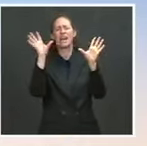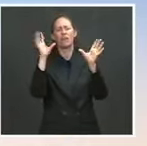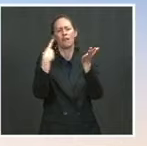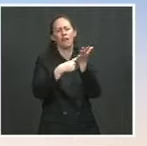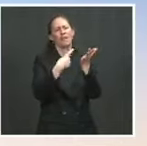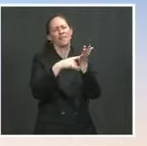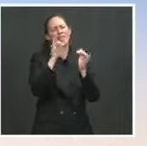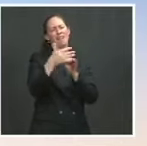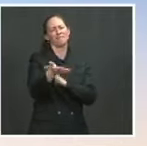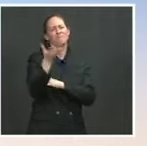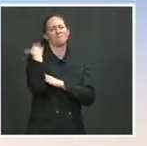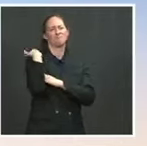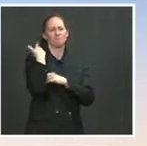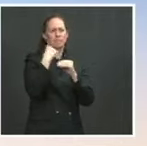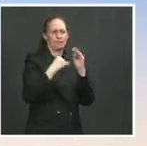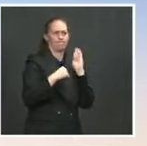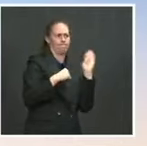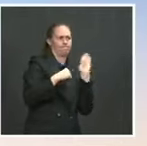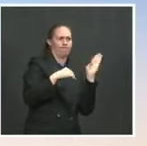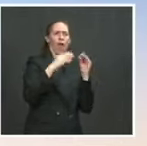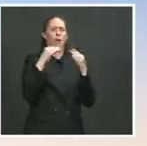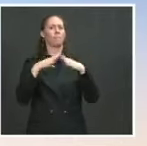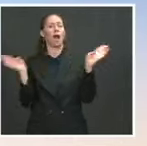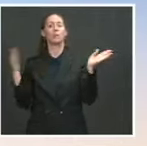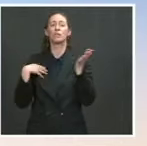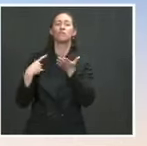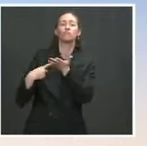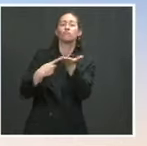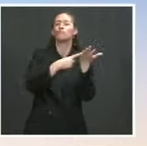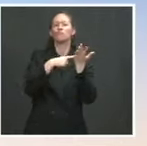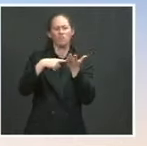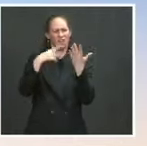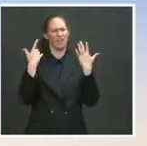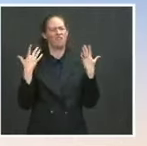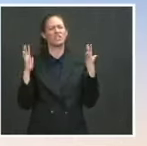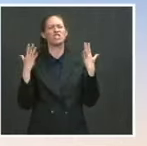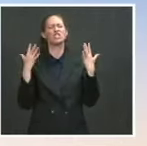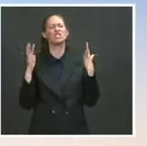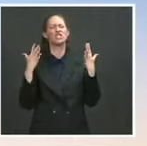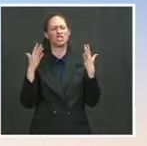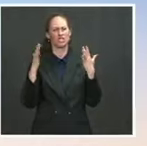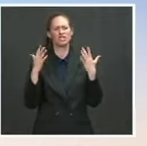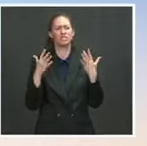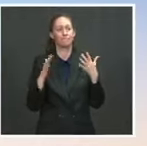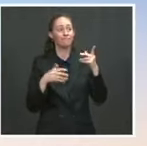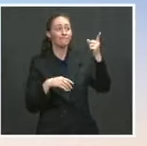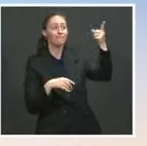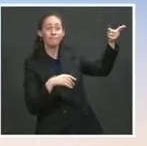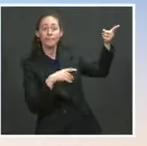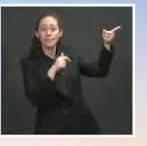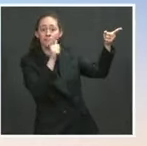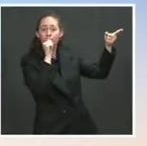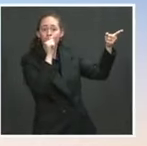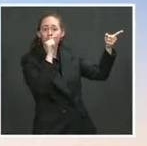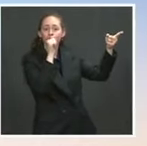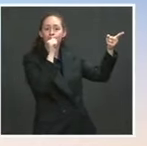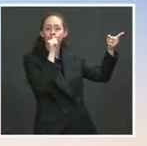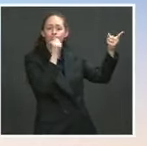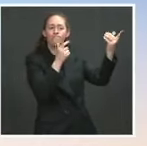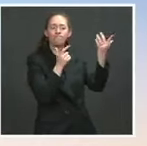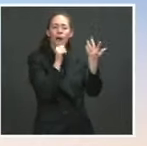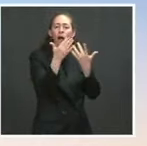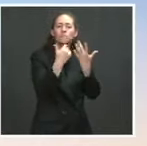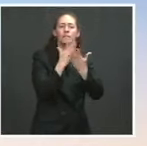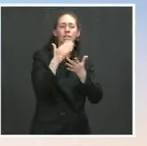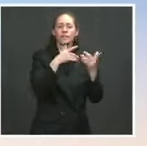There's an opportunity now in the next stage of this effort for them to be transparent, to participate in an international investigation that can bring a